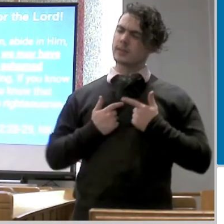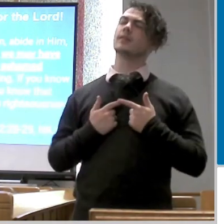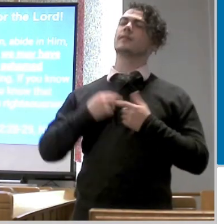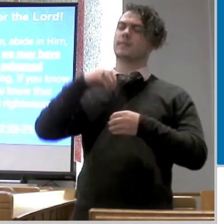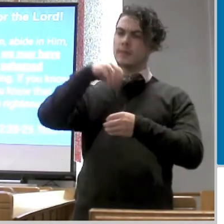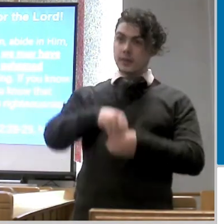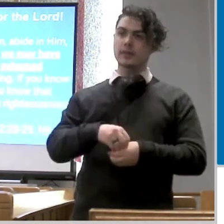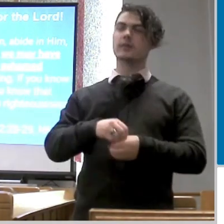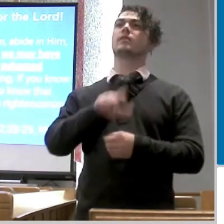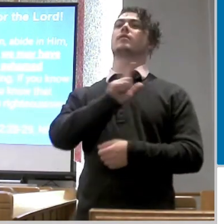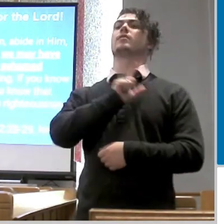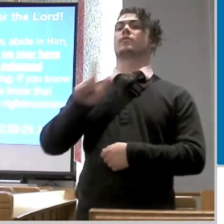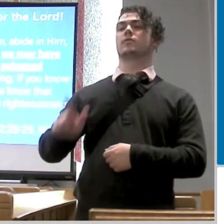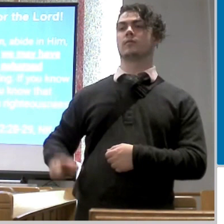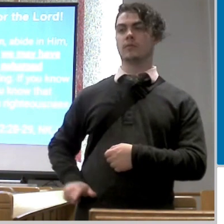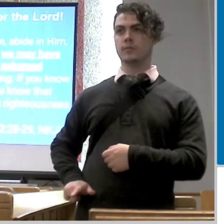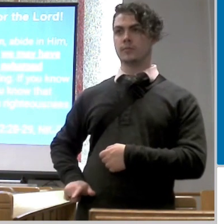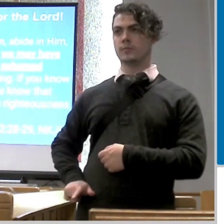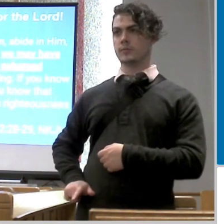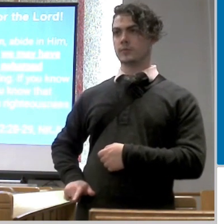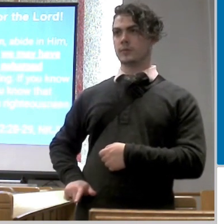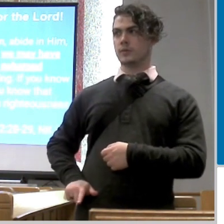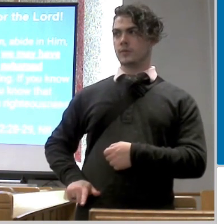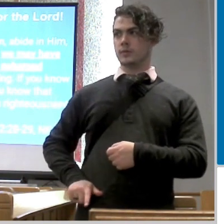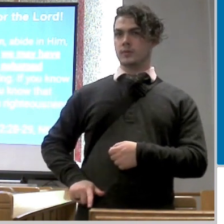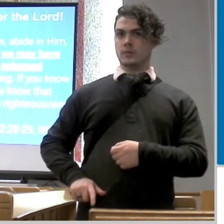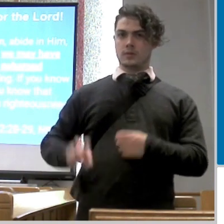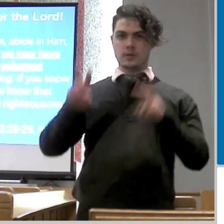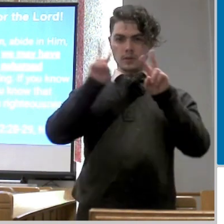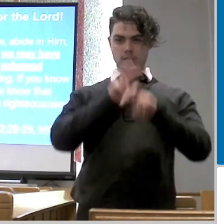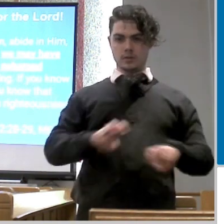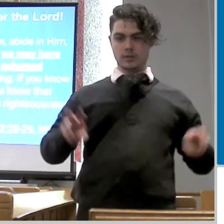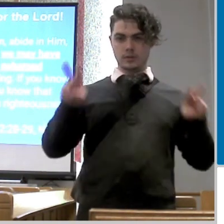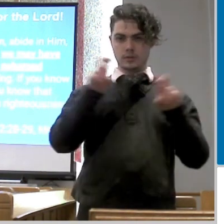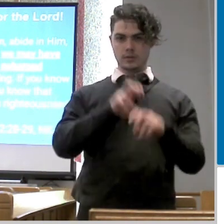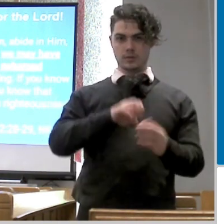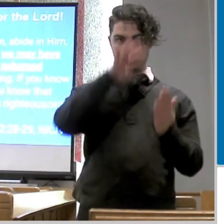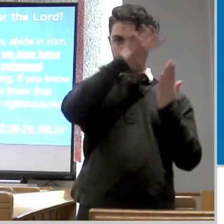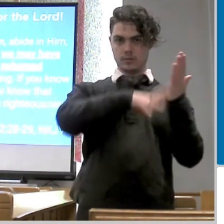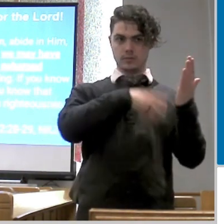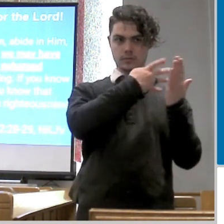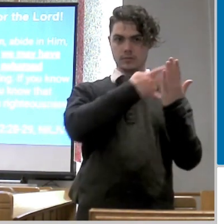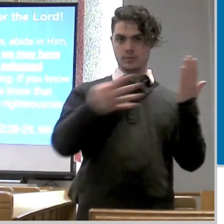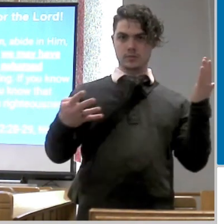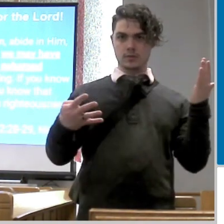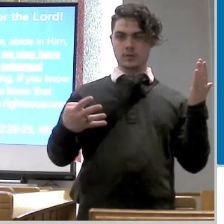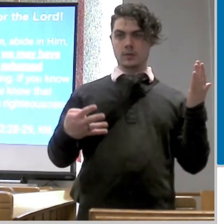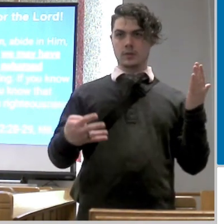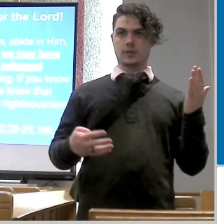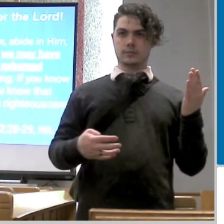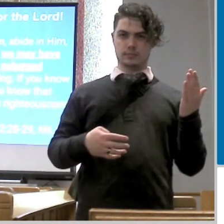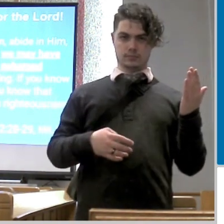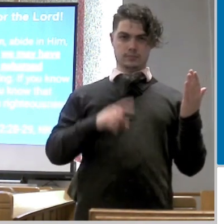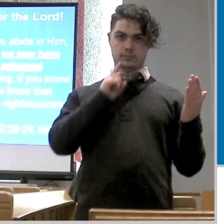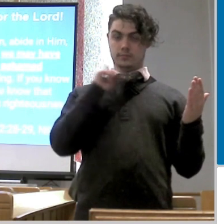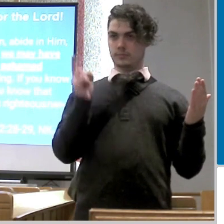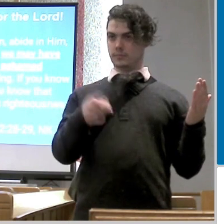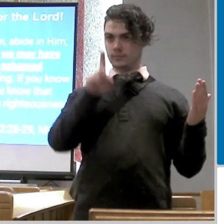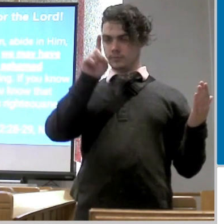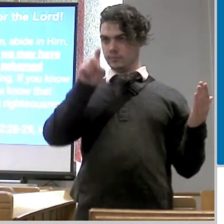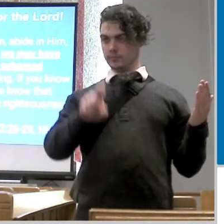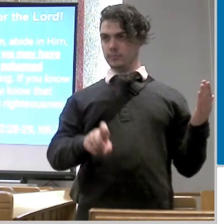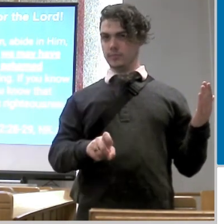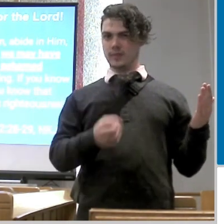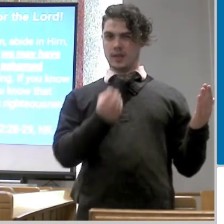for the lord we need to look at our schedules 168 hours in the week and you need to answer this question